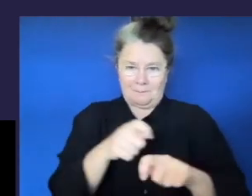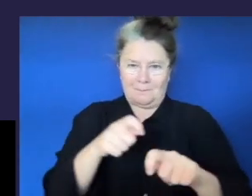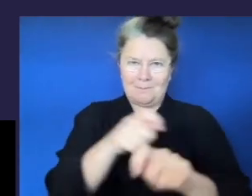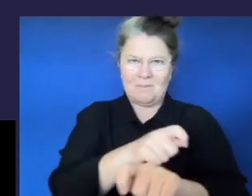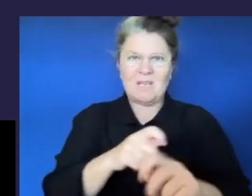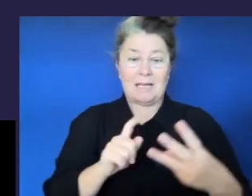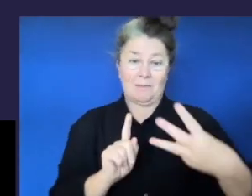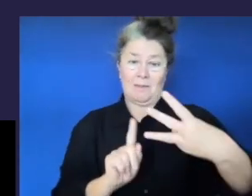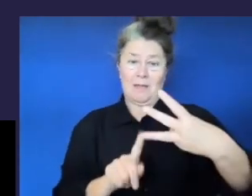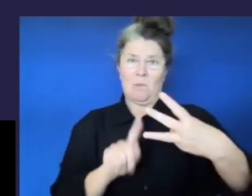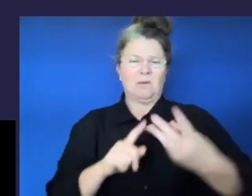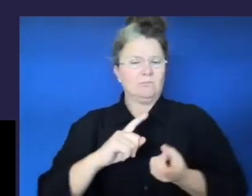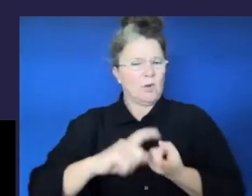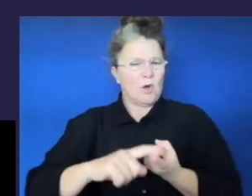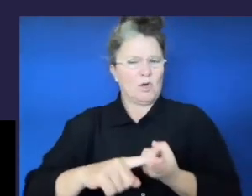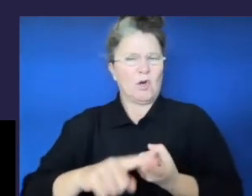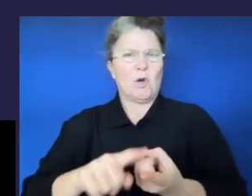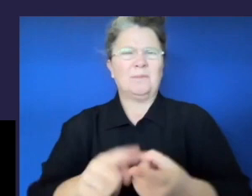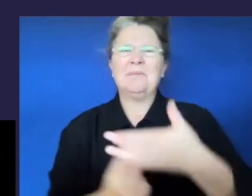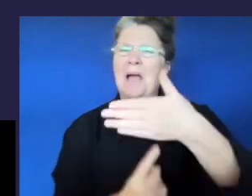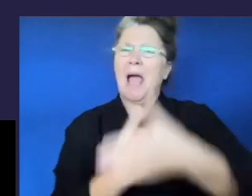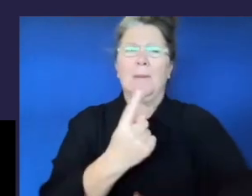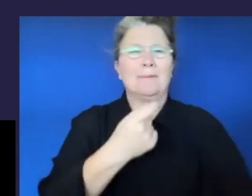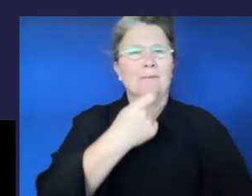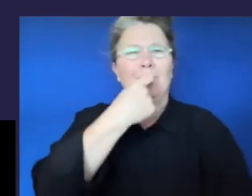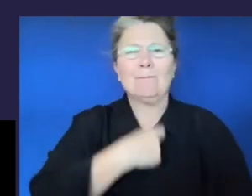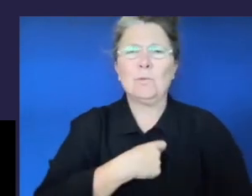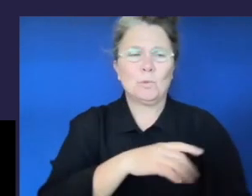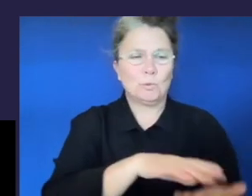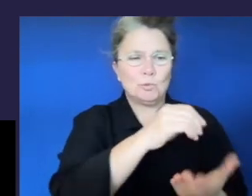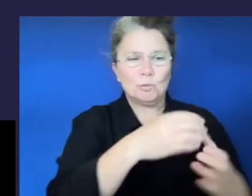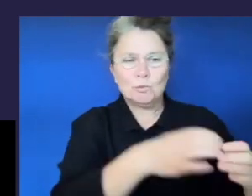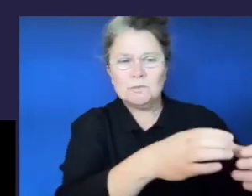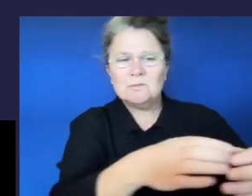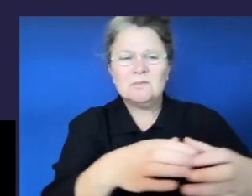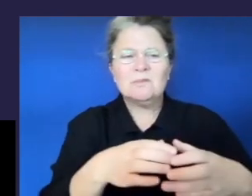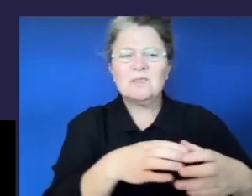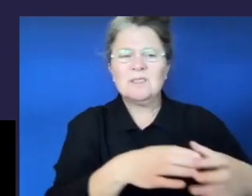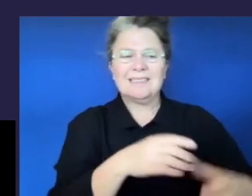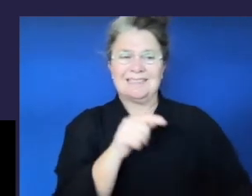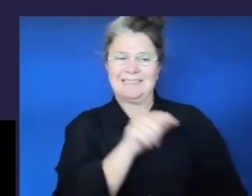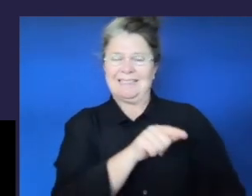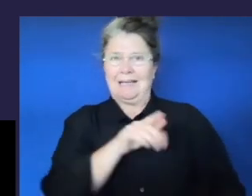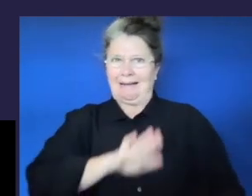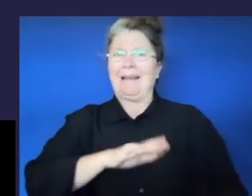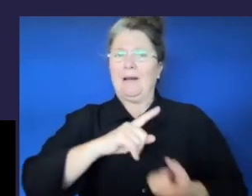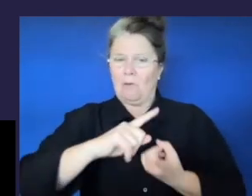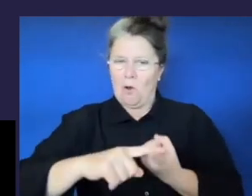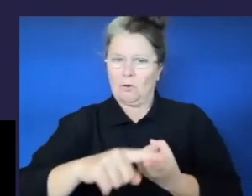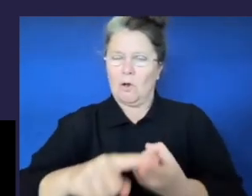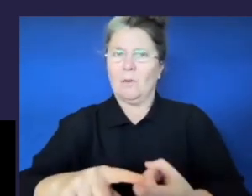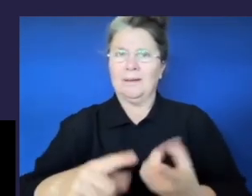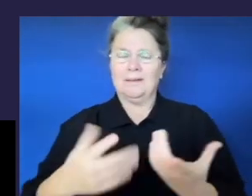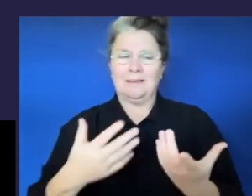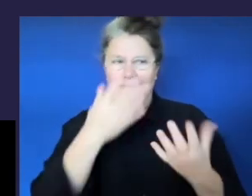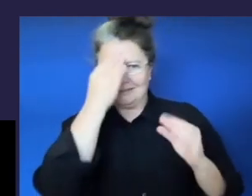a very small number of students who require ongoing intensive teaching that is highly individualised at all times.